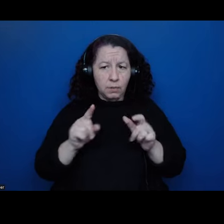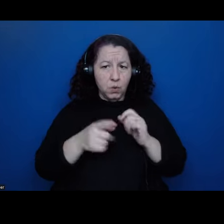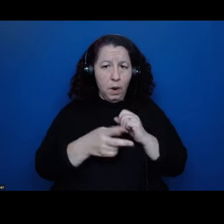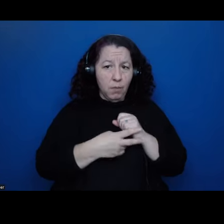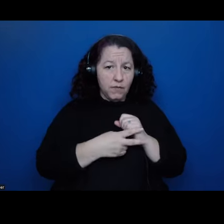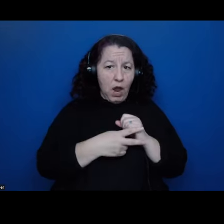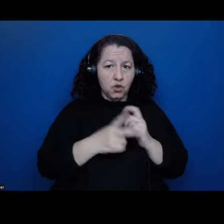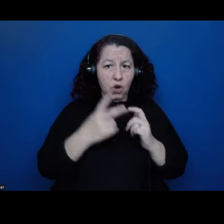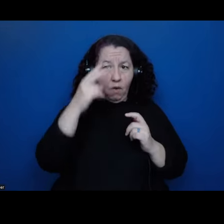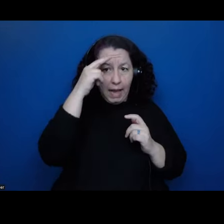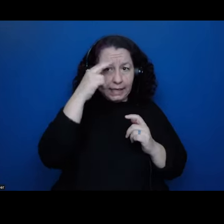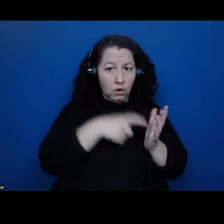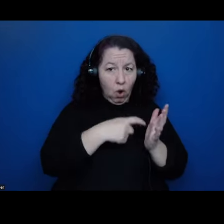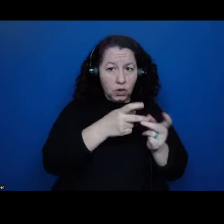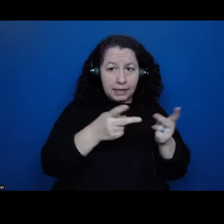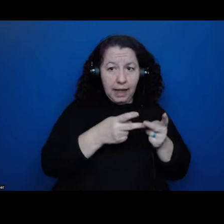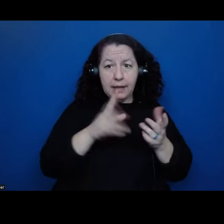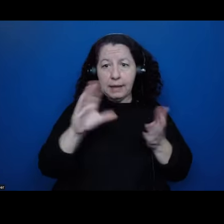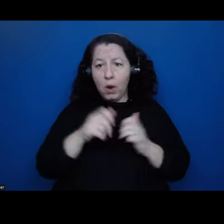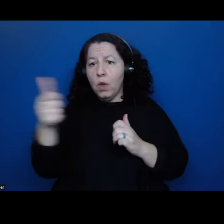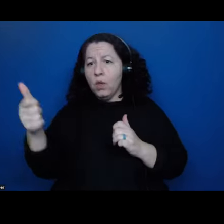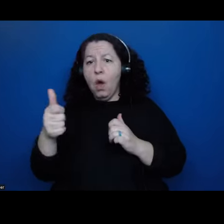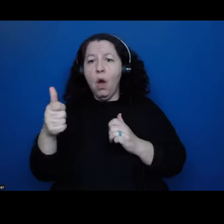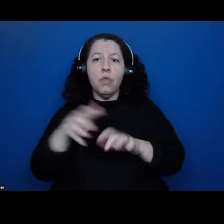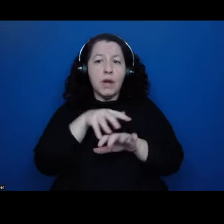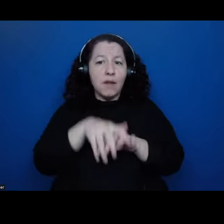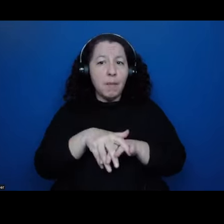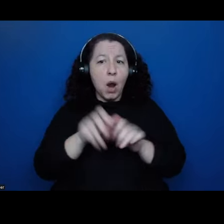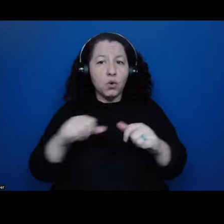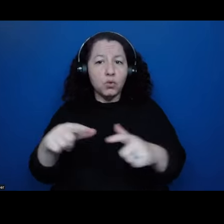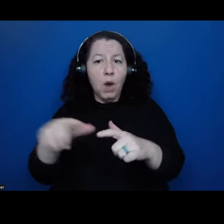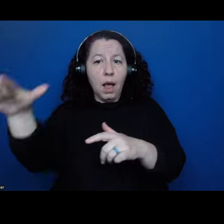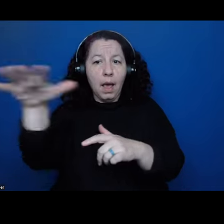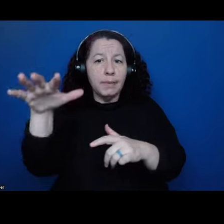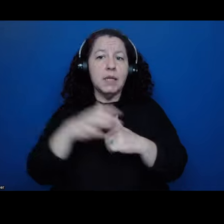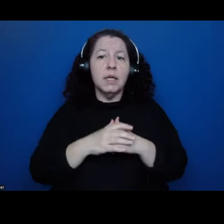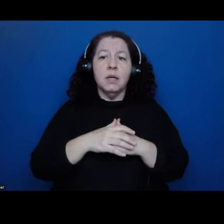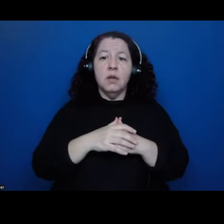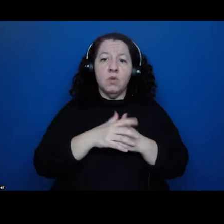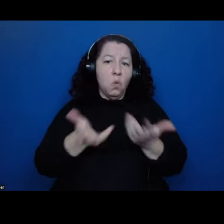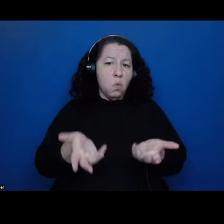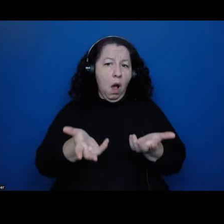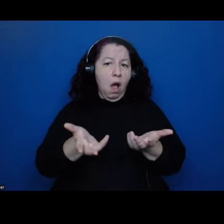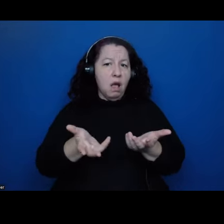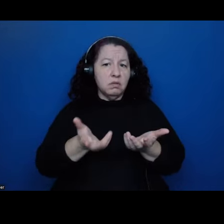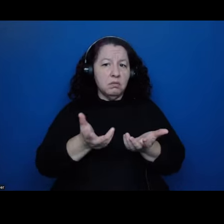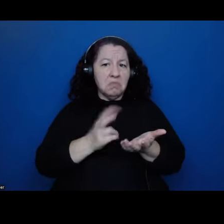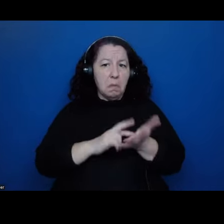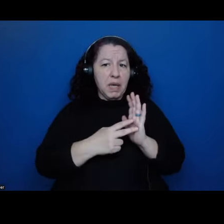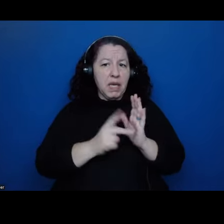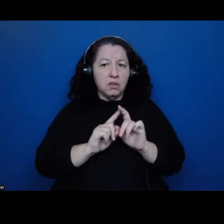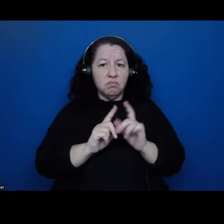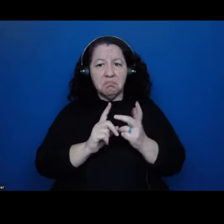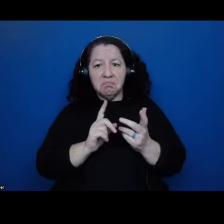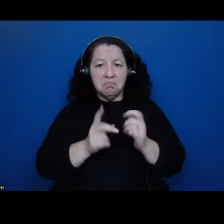uh, other areas in the Americas, um, and what accounts for preservation differences? And yeah, this is a really important issue,